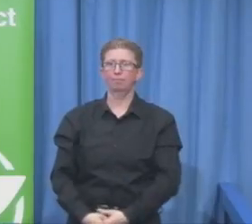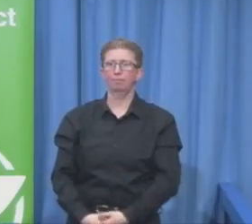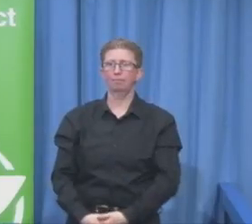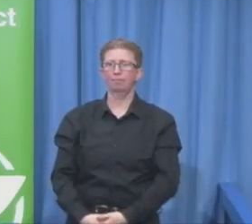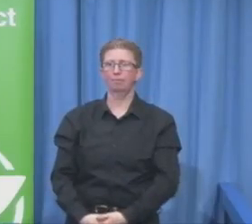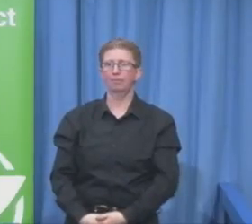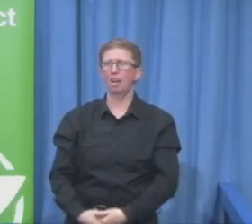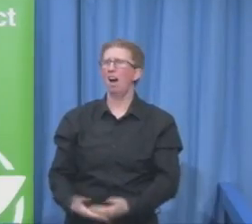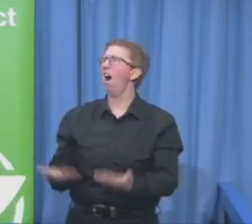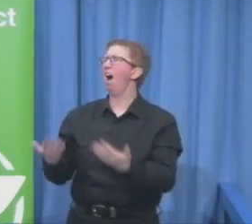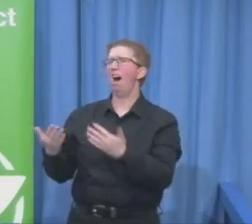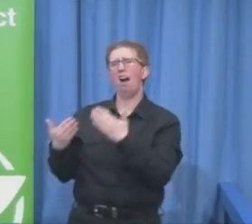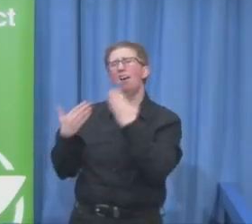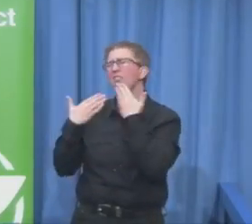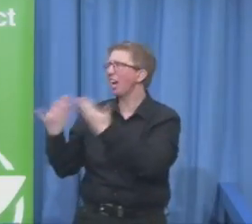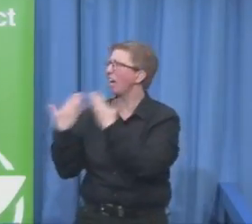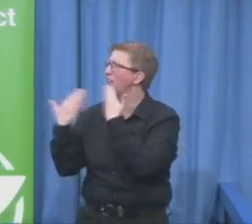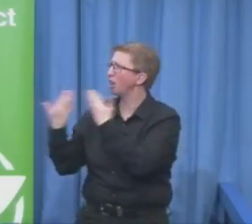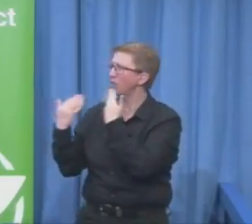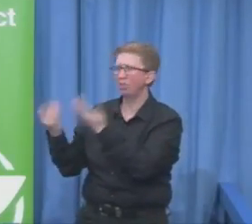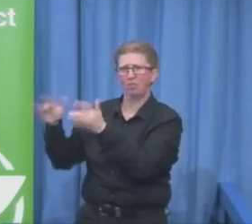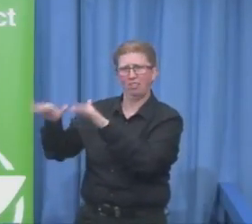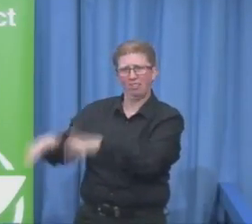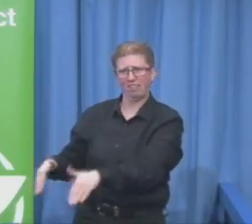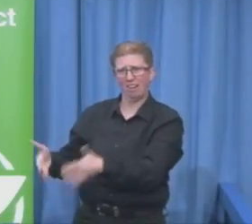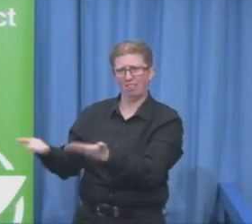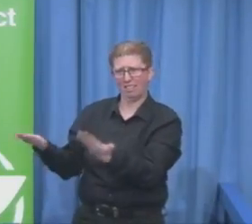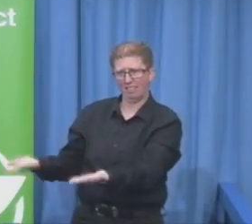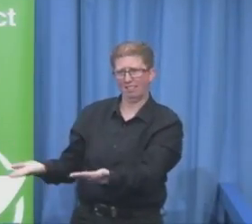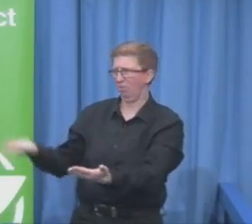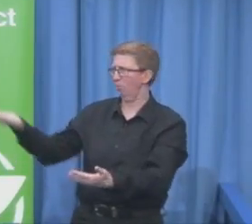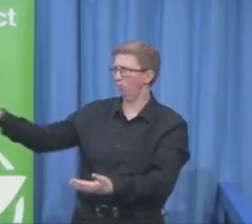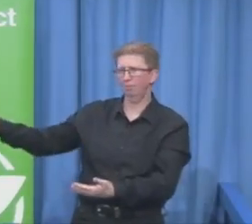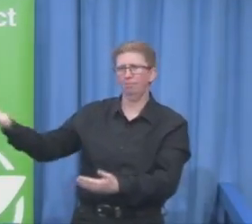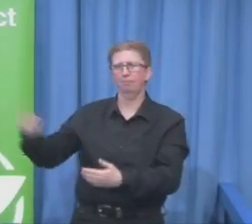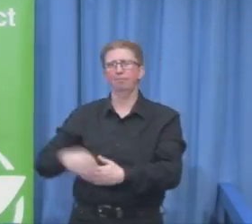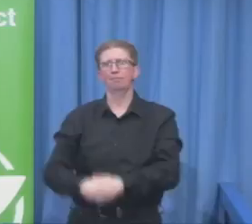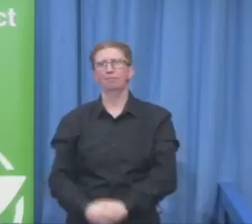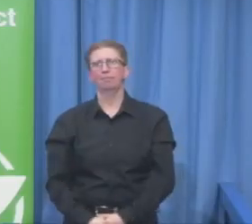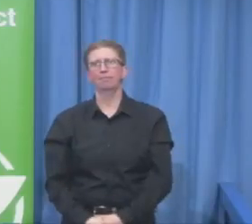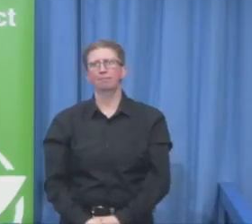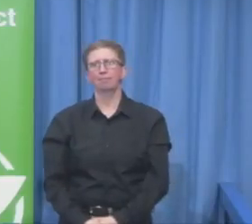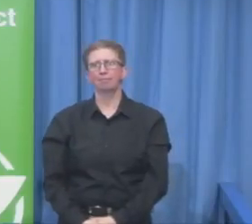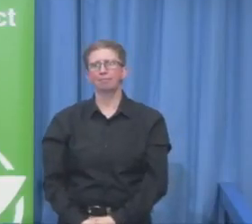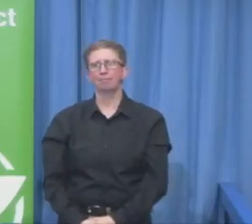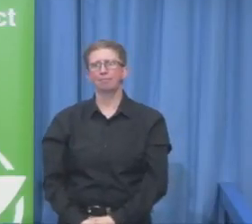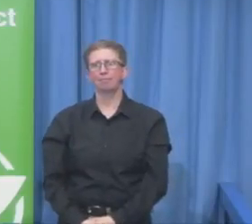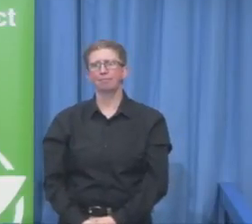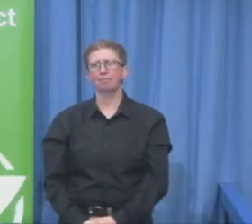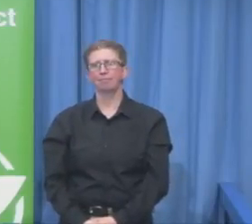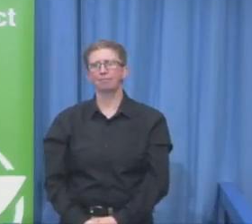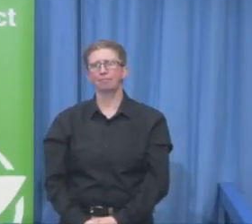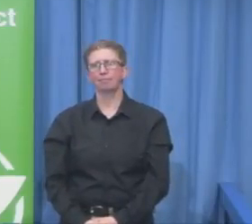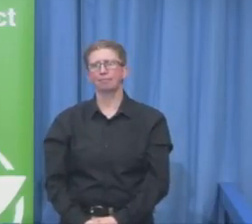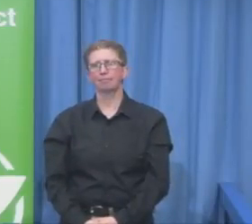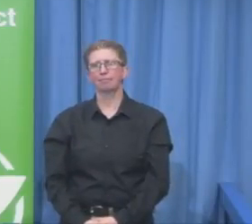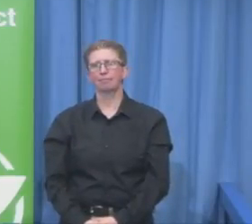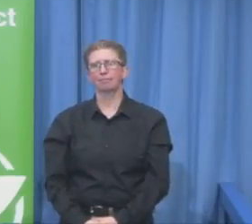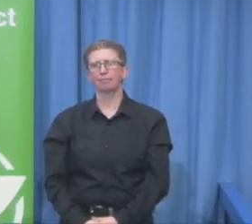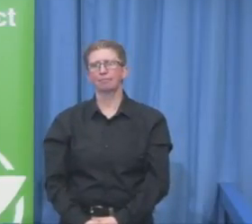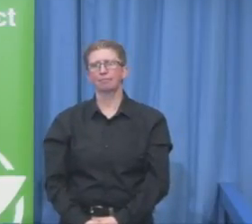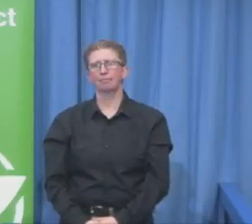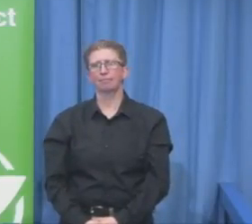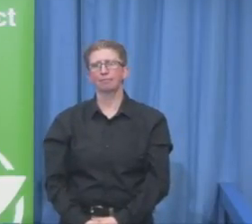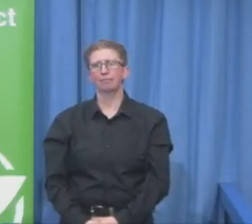Come sit down. Okay, so we're gonna have our top... This would be our second last couch conversation of the day. Is it our last conversation? It's the last one I'm doing.